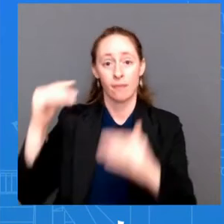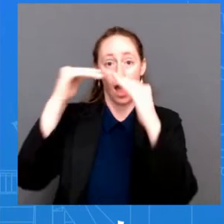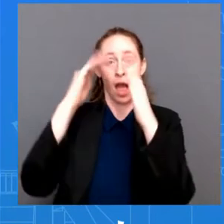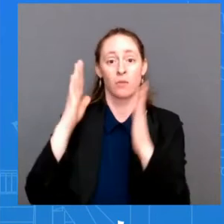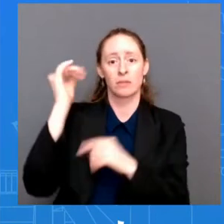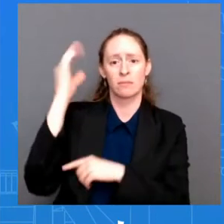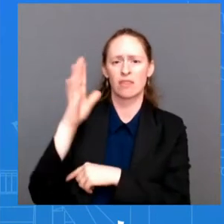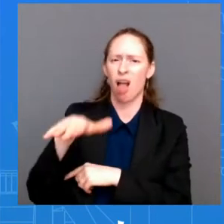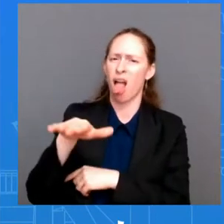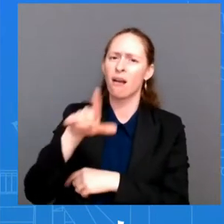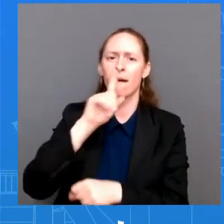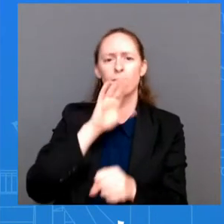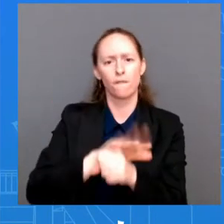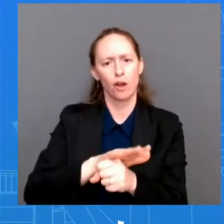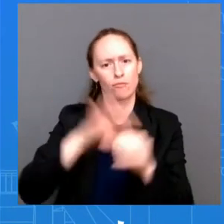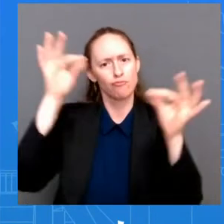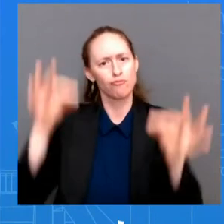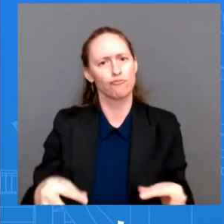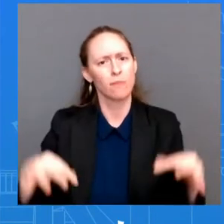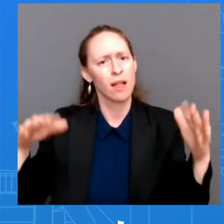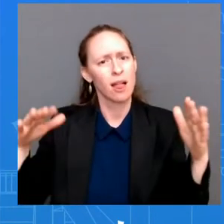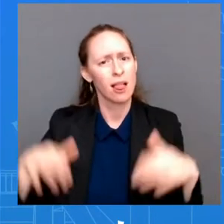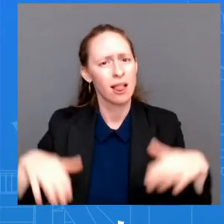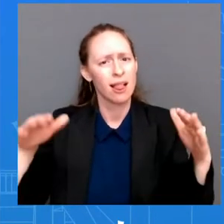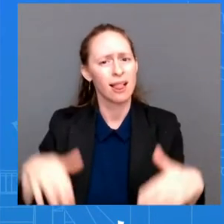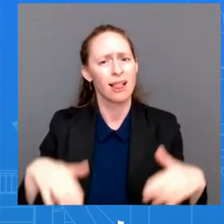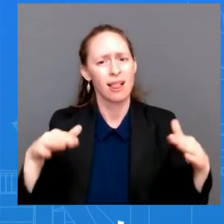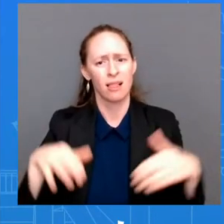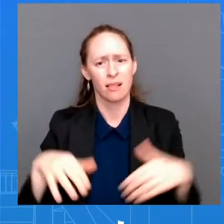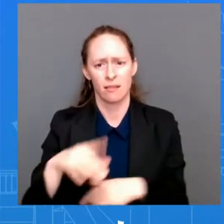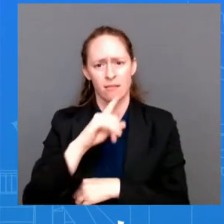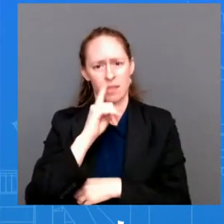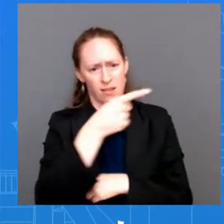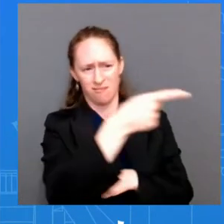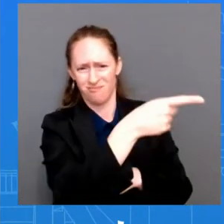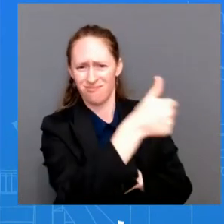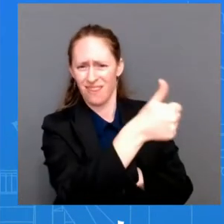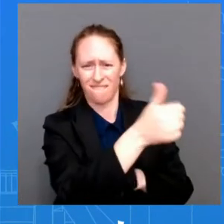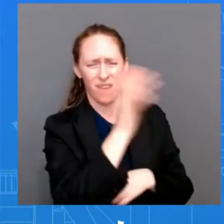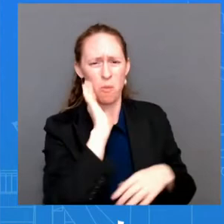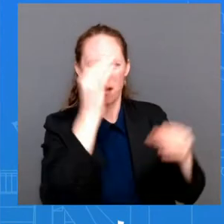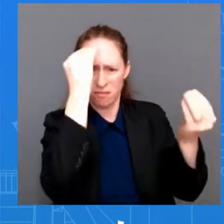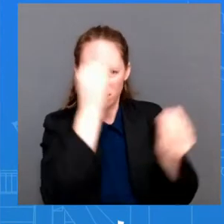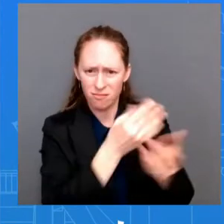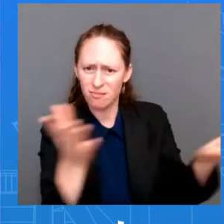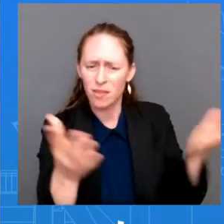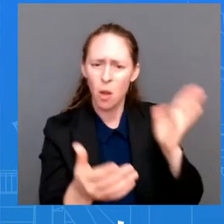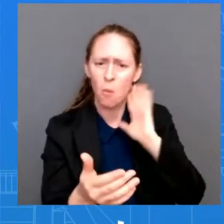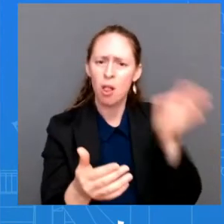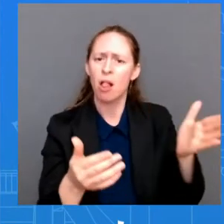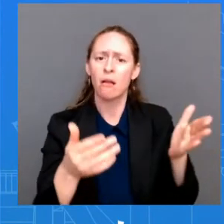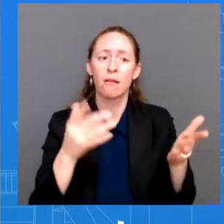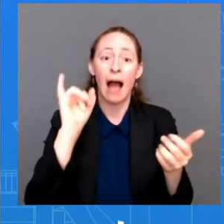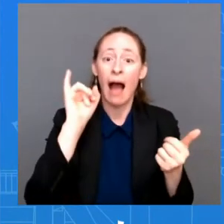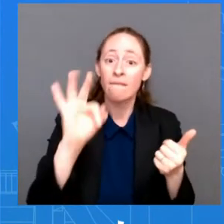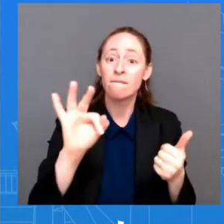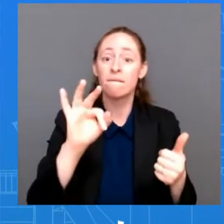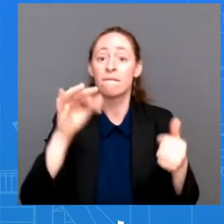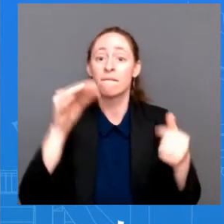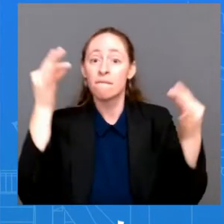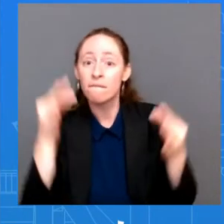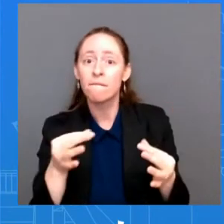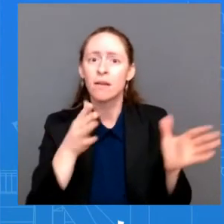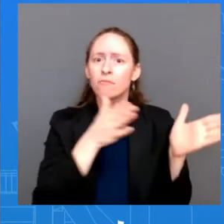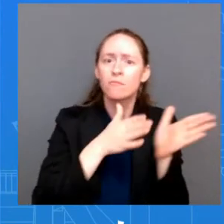so and her staff. So we won't be commenting or speculating about the stops on her trip. We have been